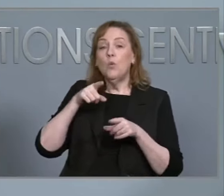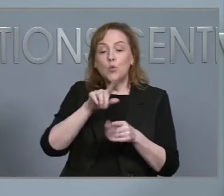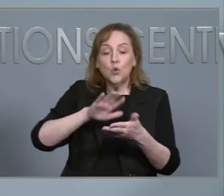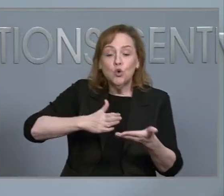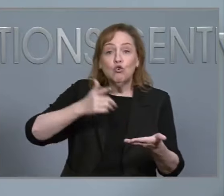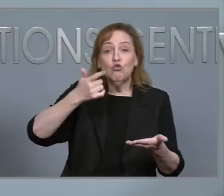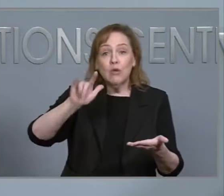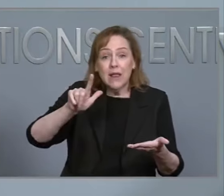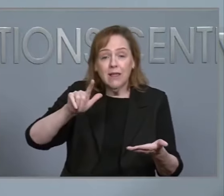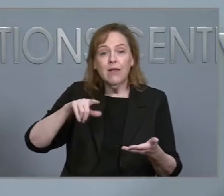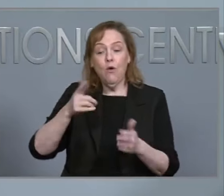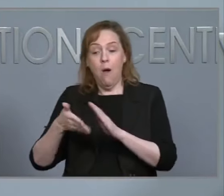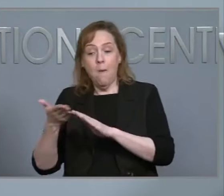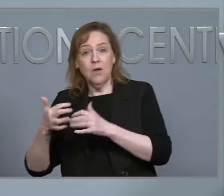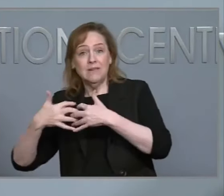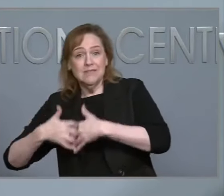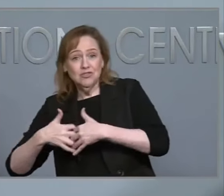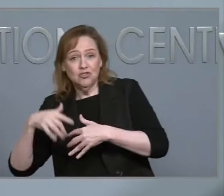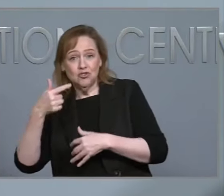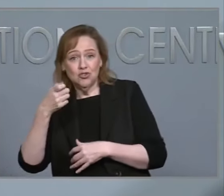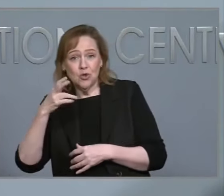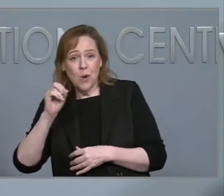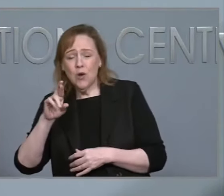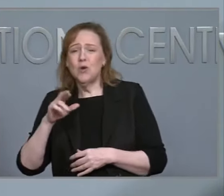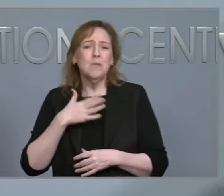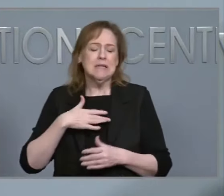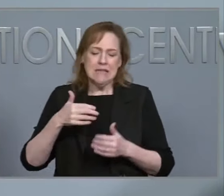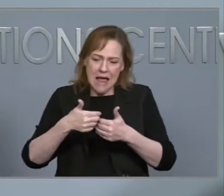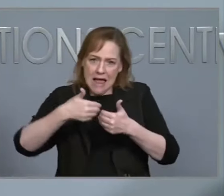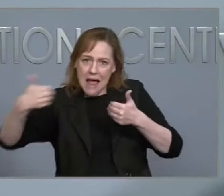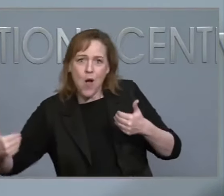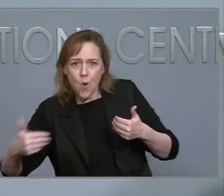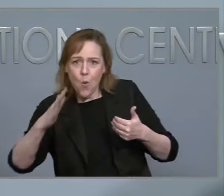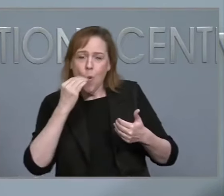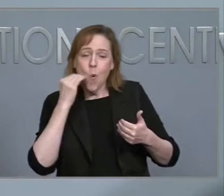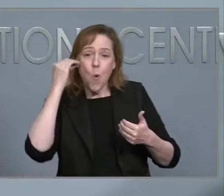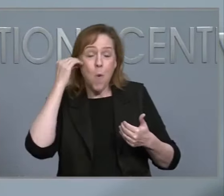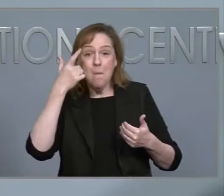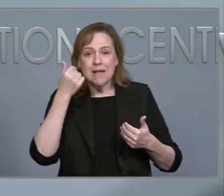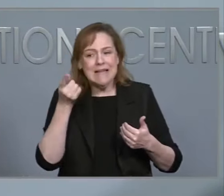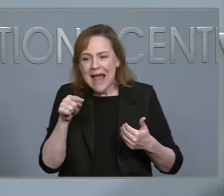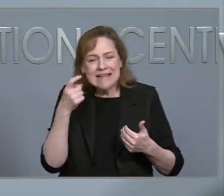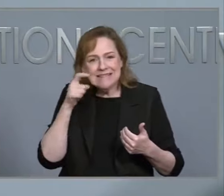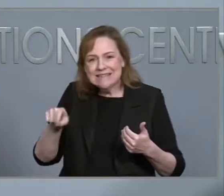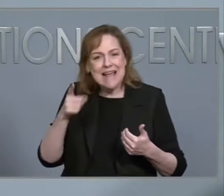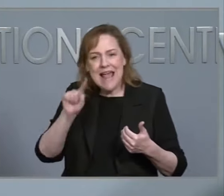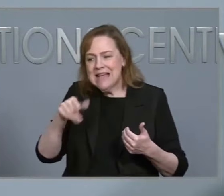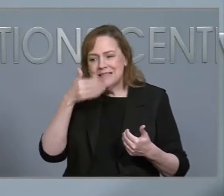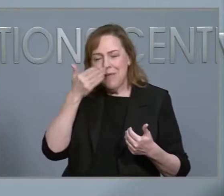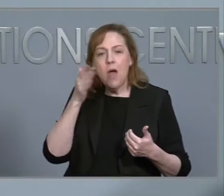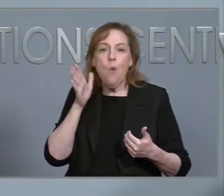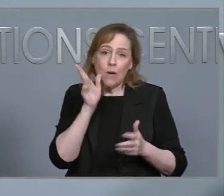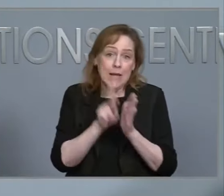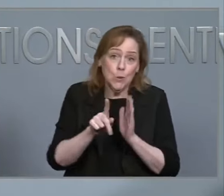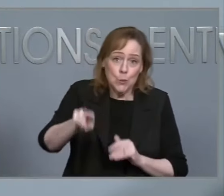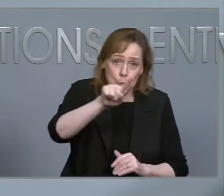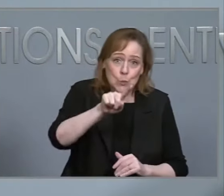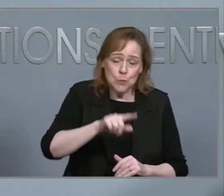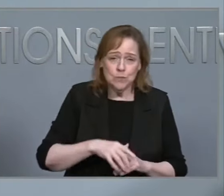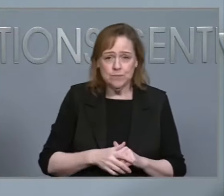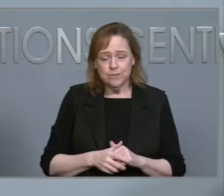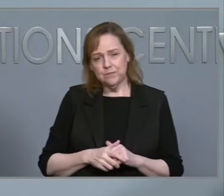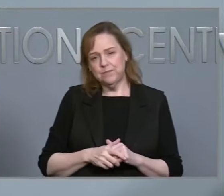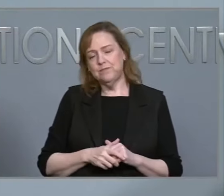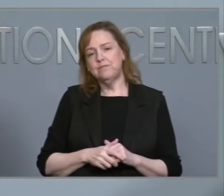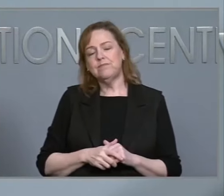do these things away from your home, as carbon monoxide is a colorless and odorless killer. Last night, North Carolina received a